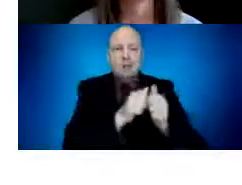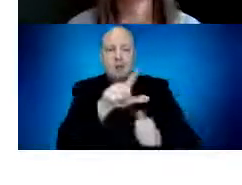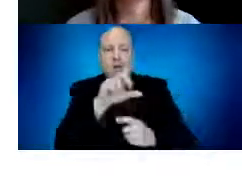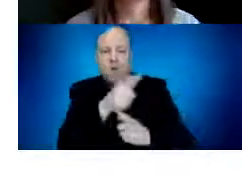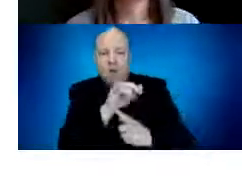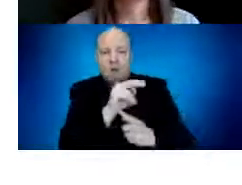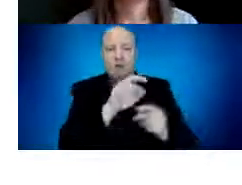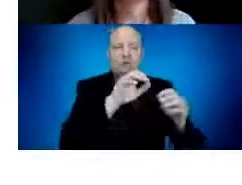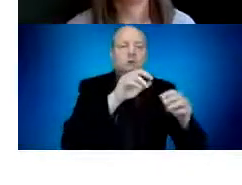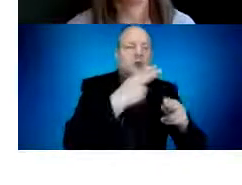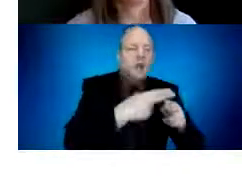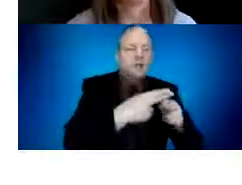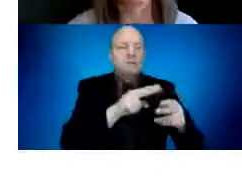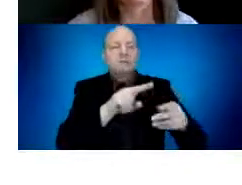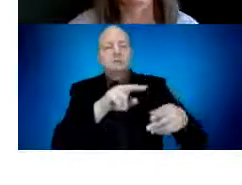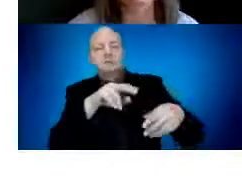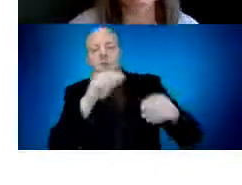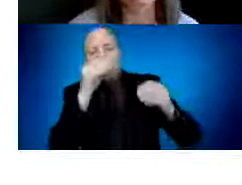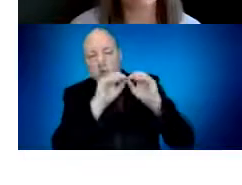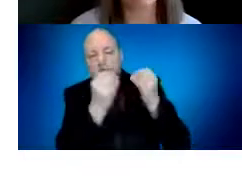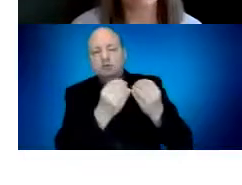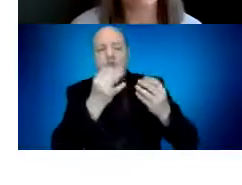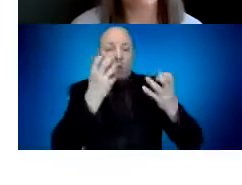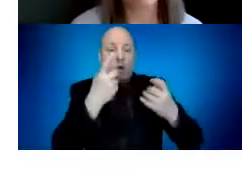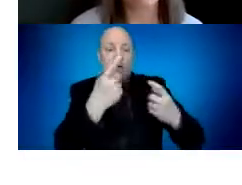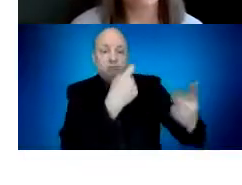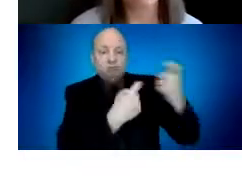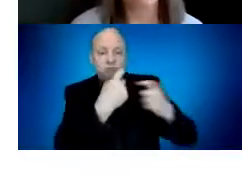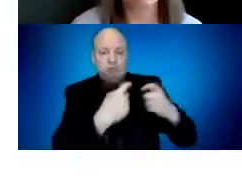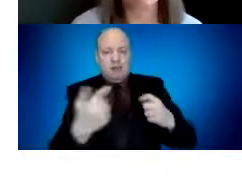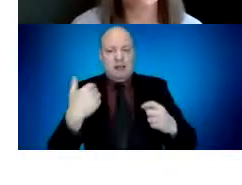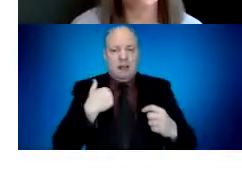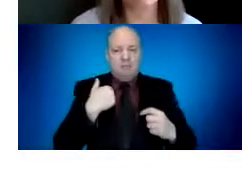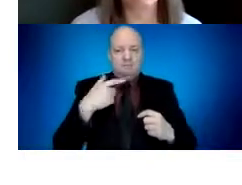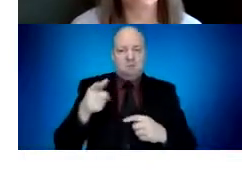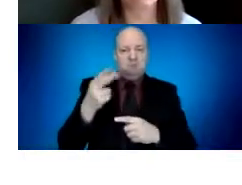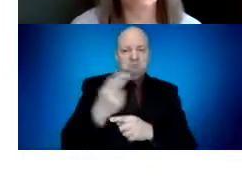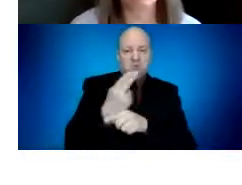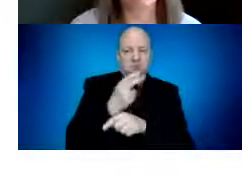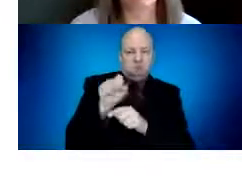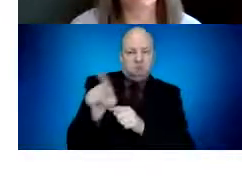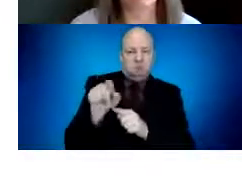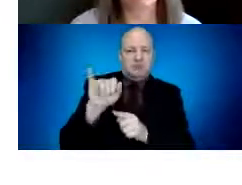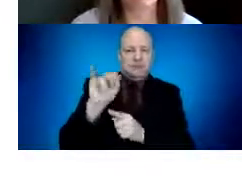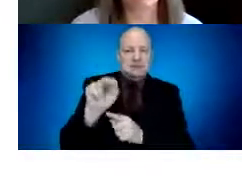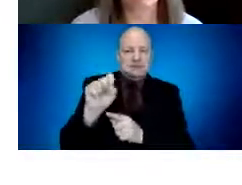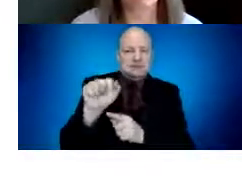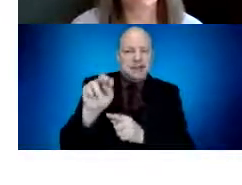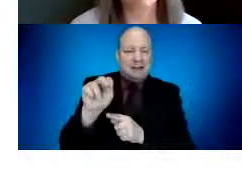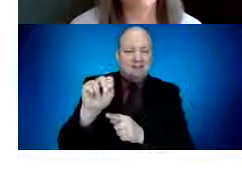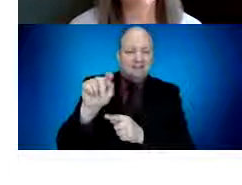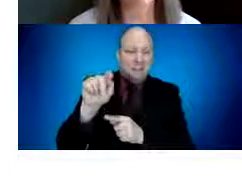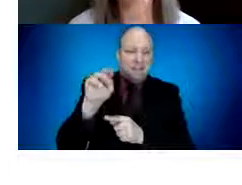please send an IM to OHA host. And with that, thank you. And I'll pass it over to